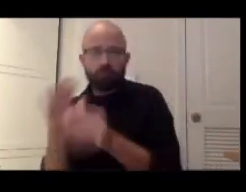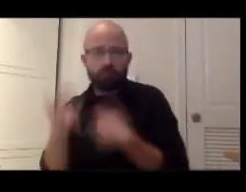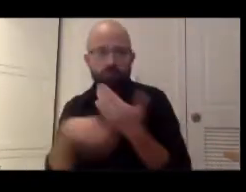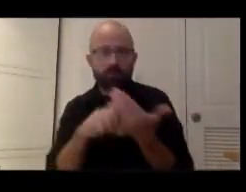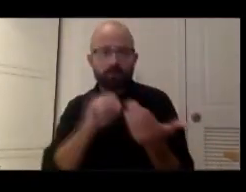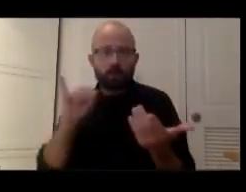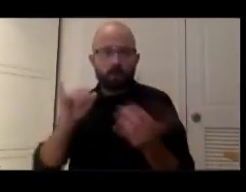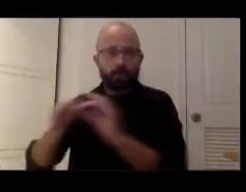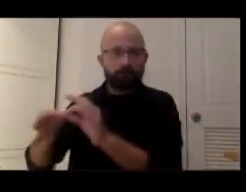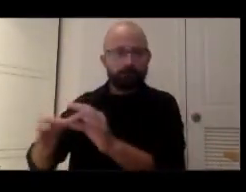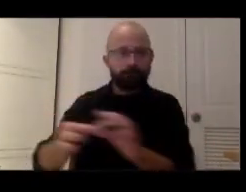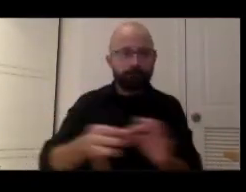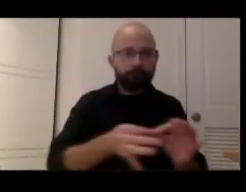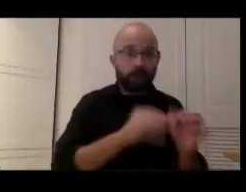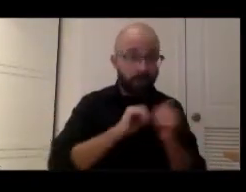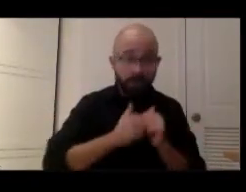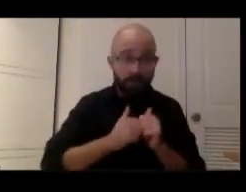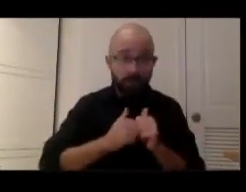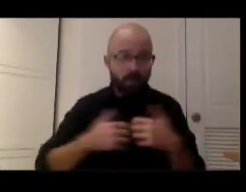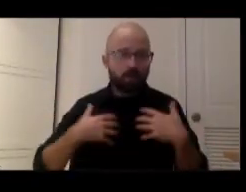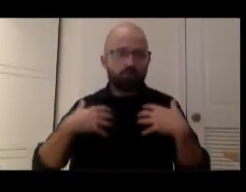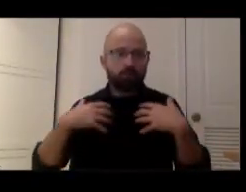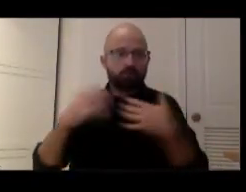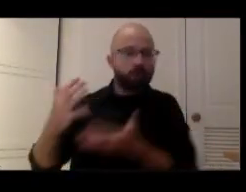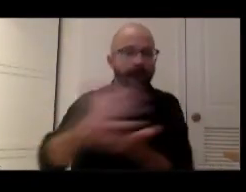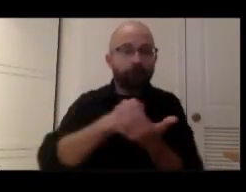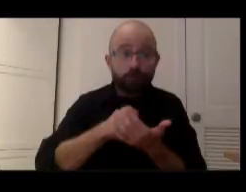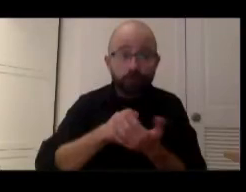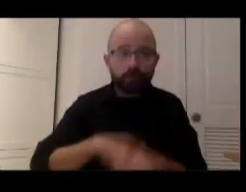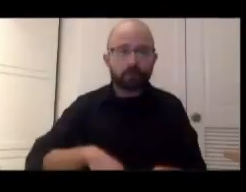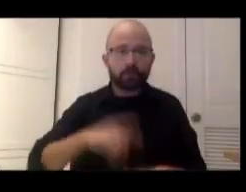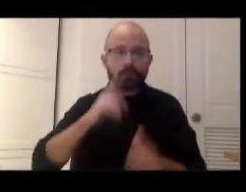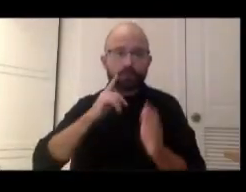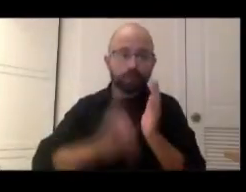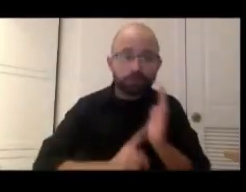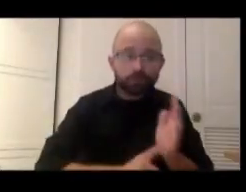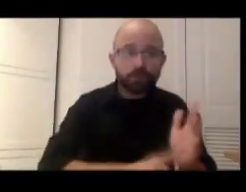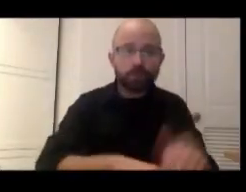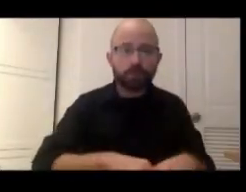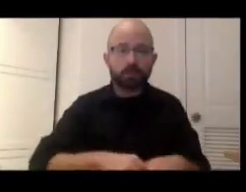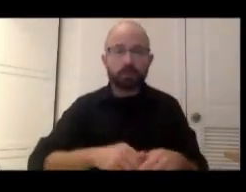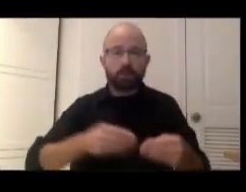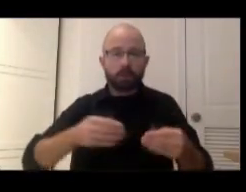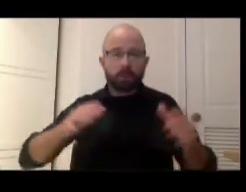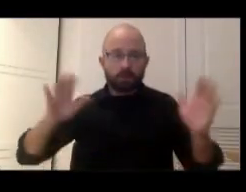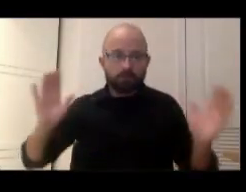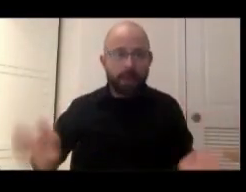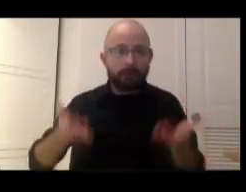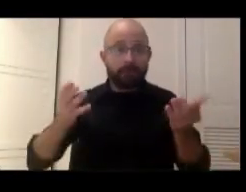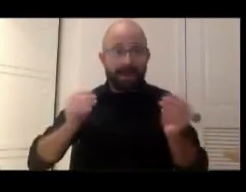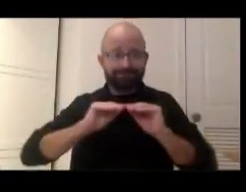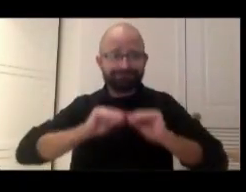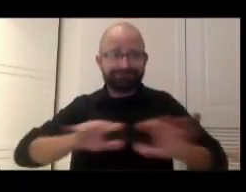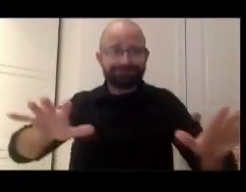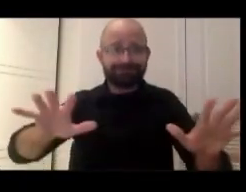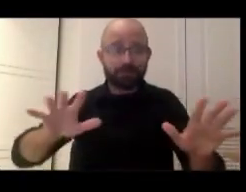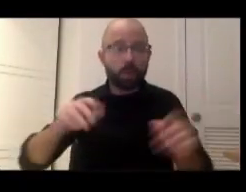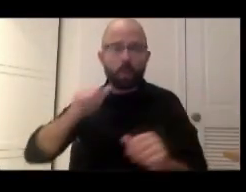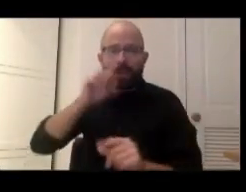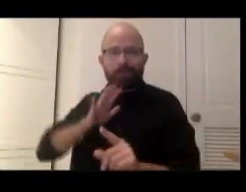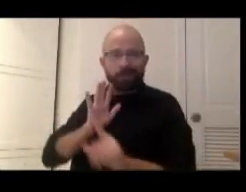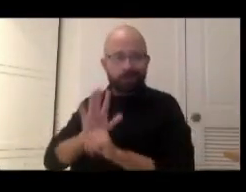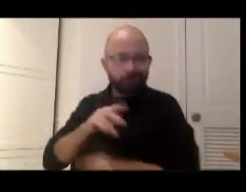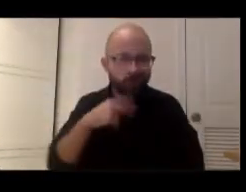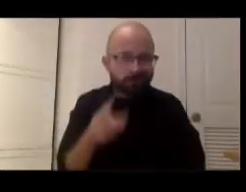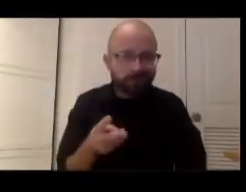recovering, researching, and amplifying and disseminating the voices of women. And this